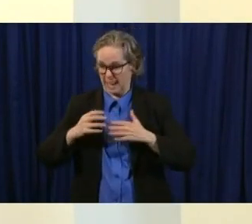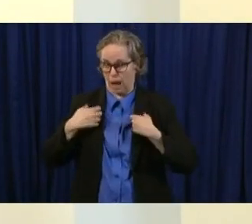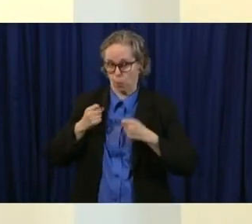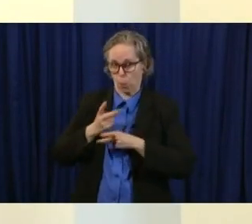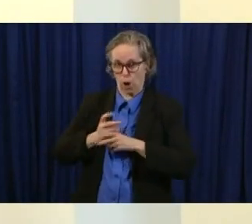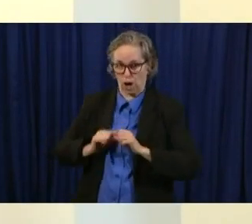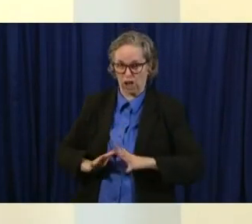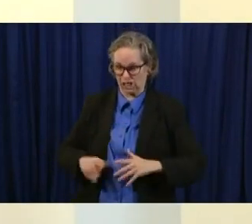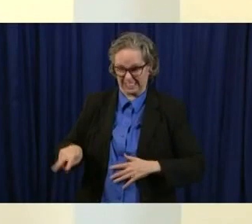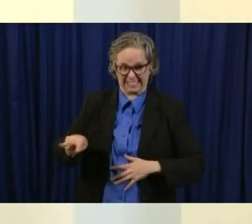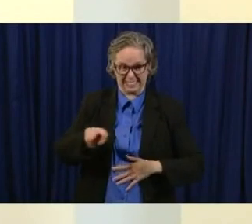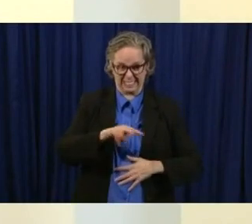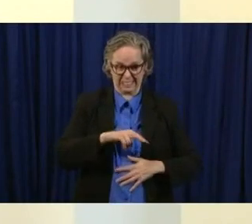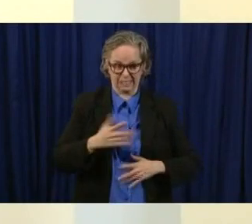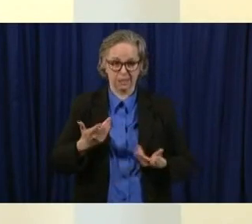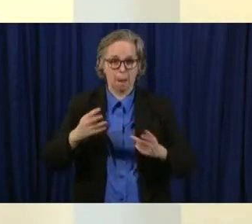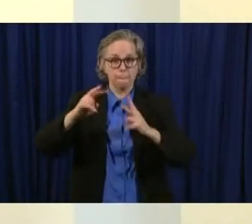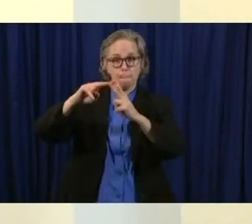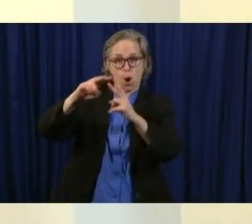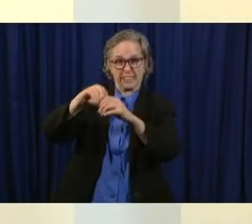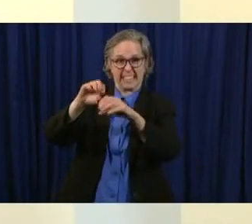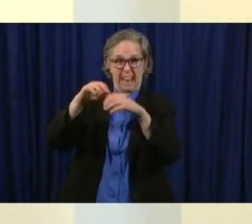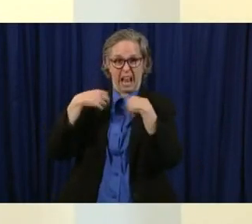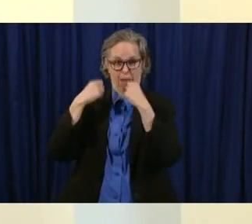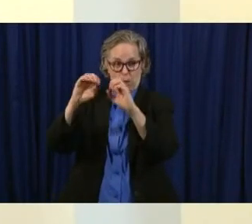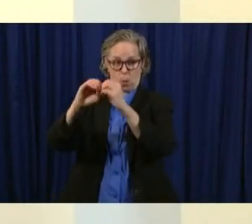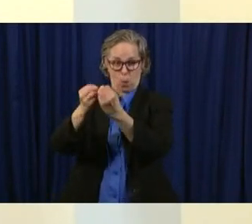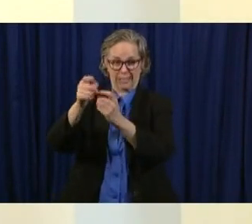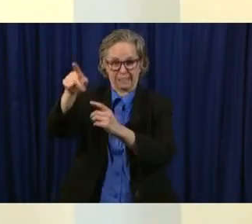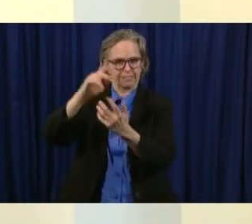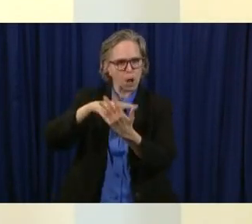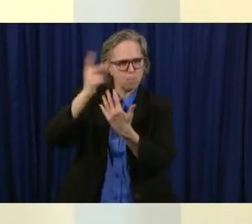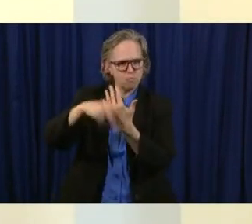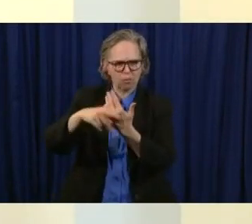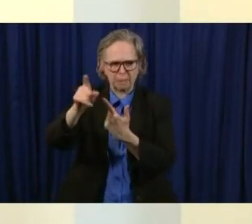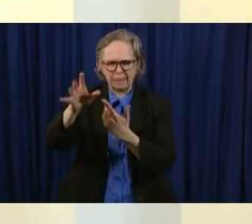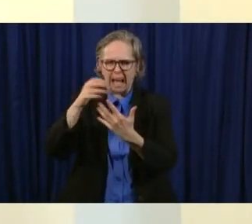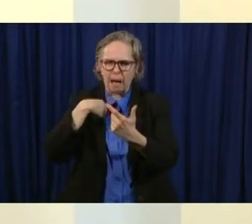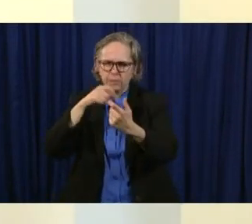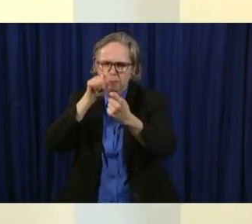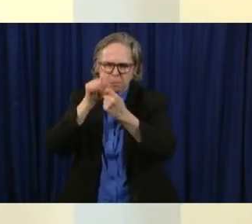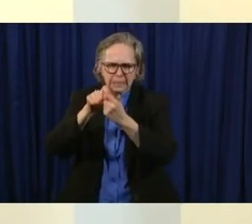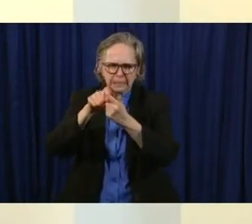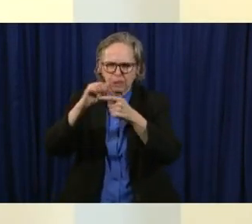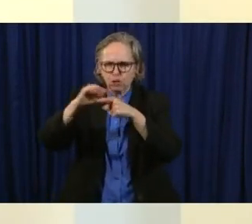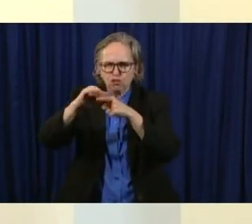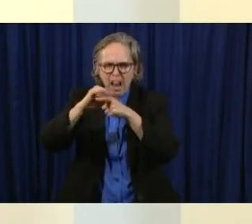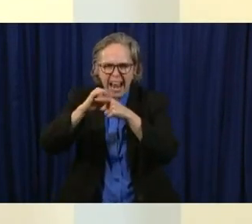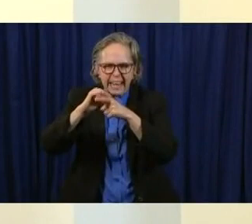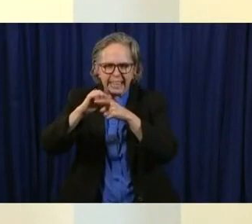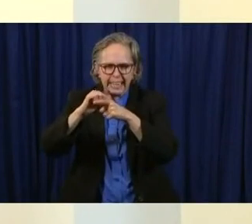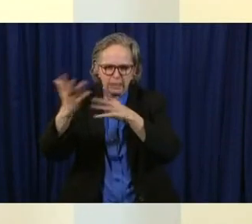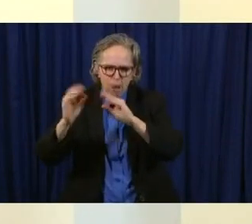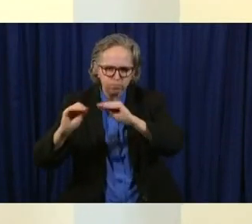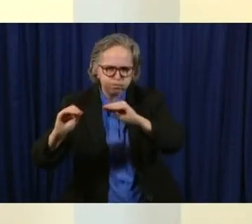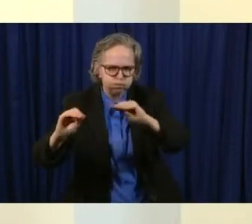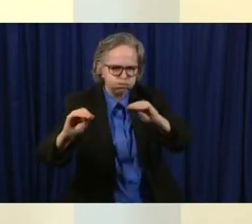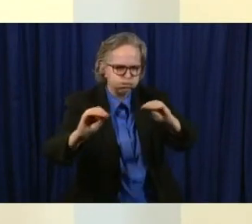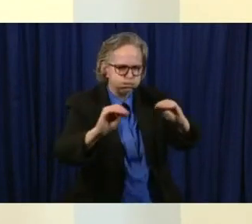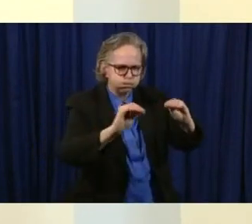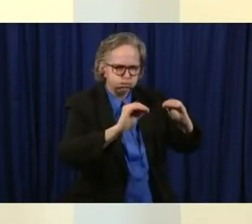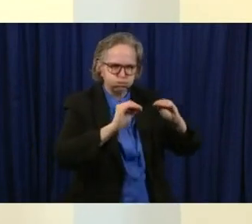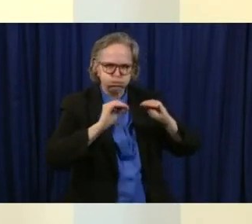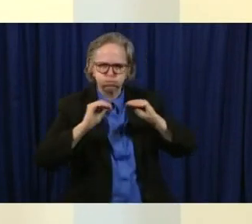partners in health is doing with their program is a very specific training a just-in-time training we can help folks